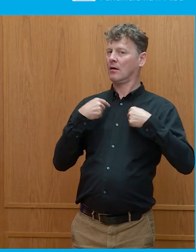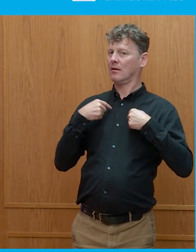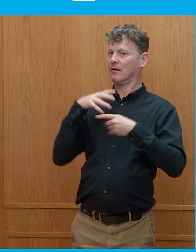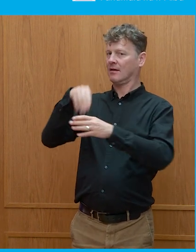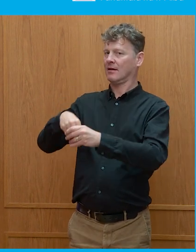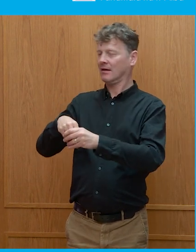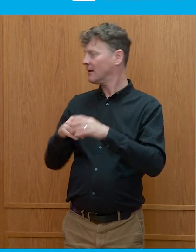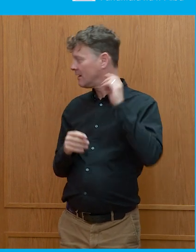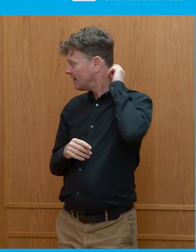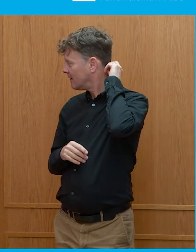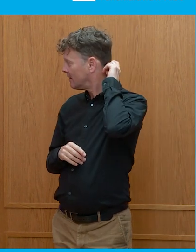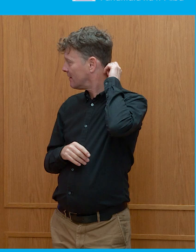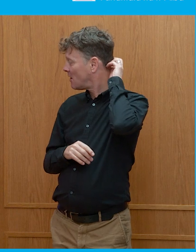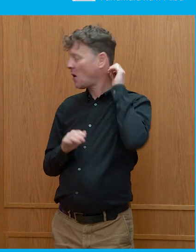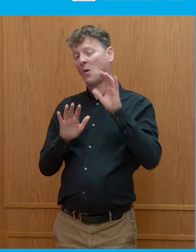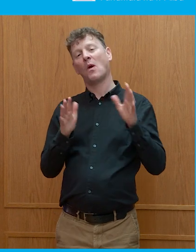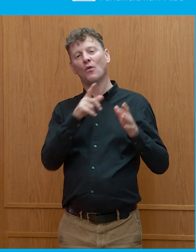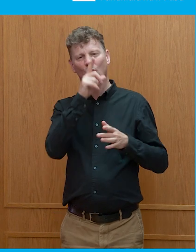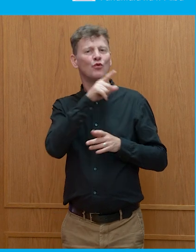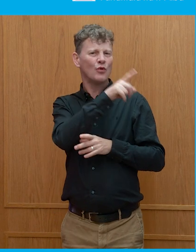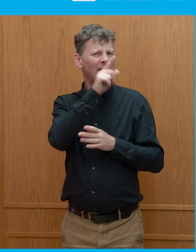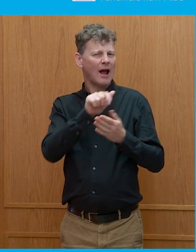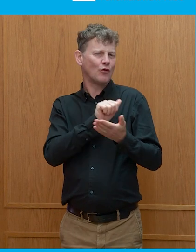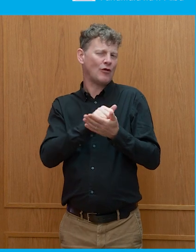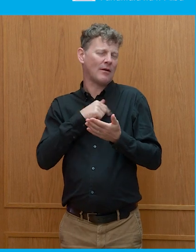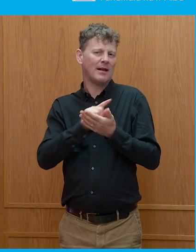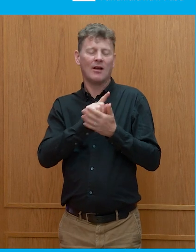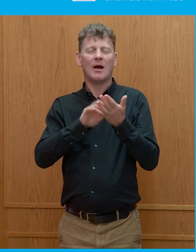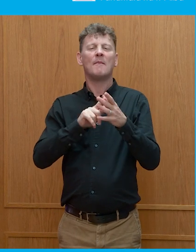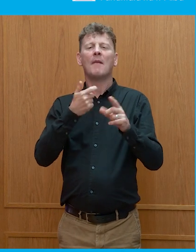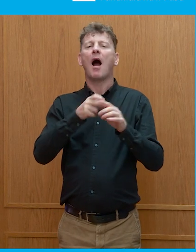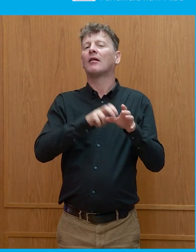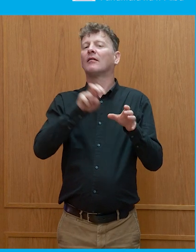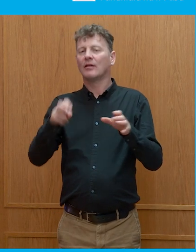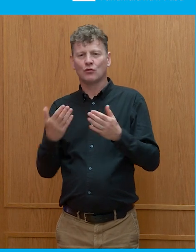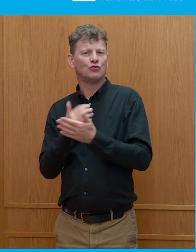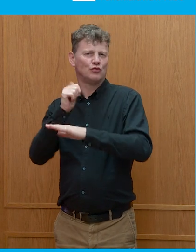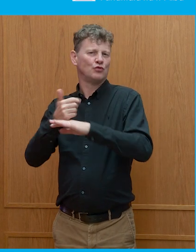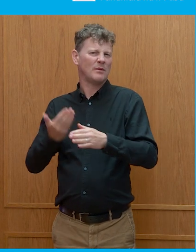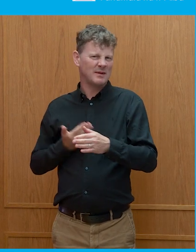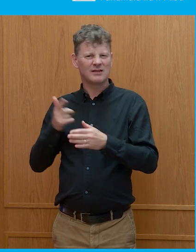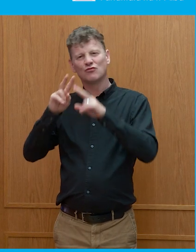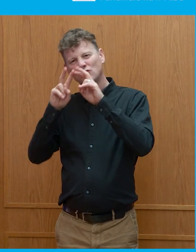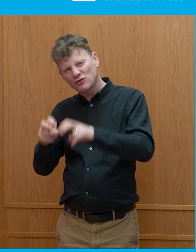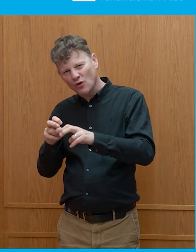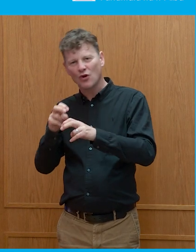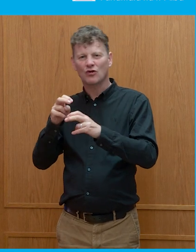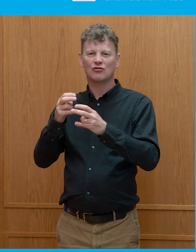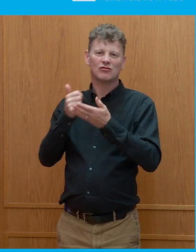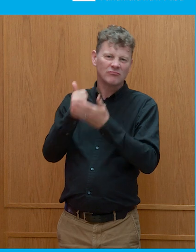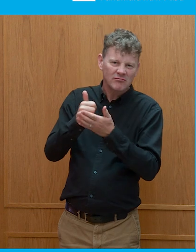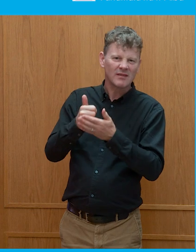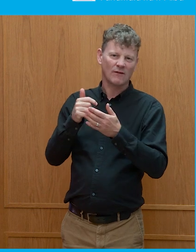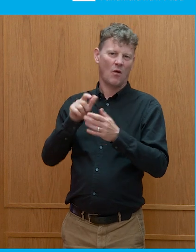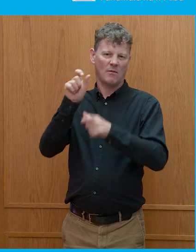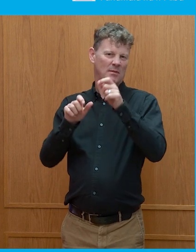But you can correct me in due course. Mark set up a new business in 2017, delivering research and insight for clients across Scotland